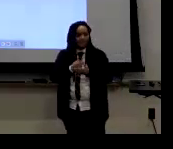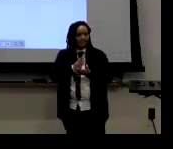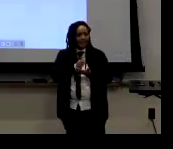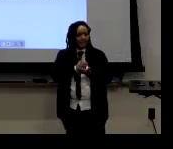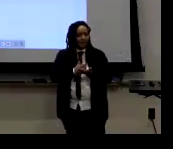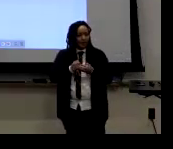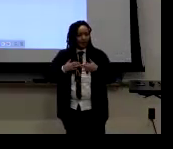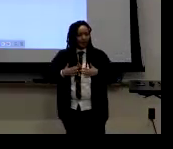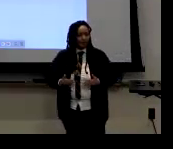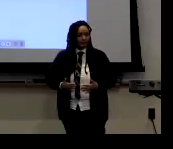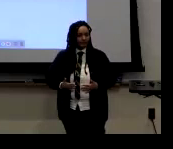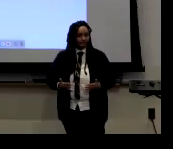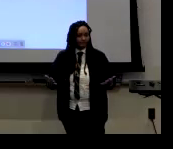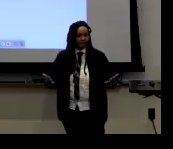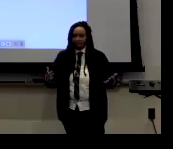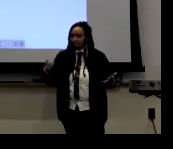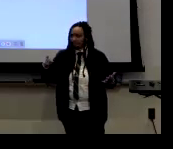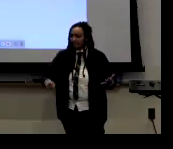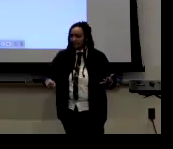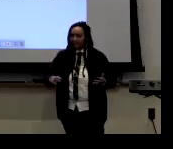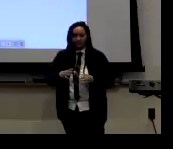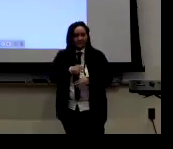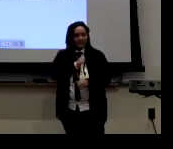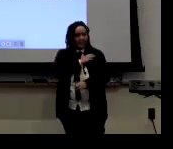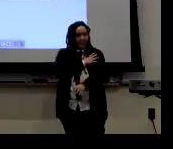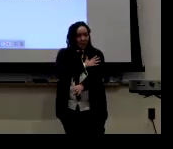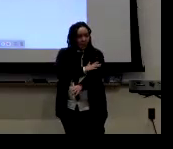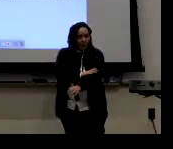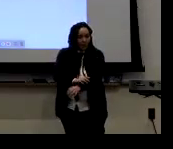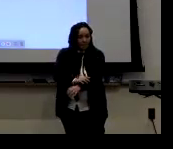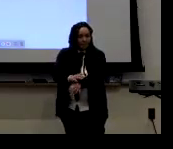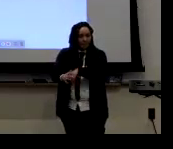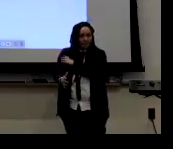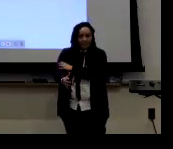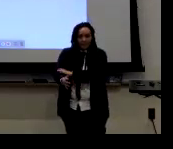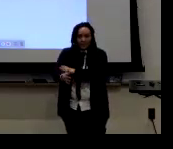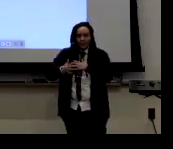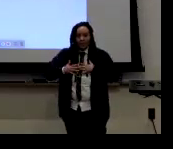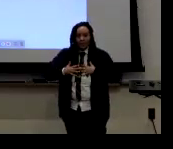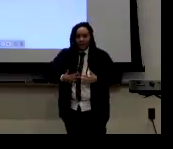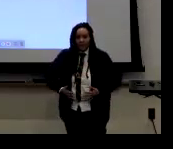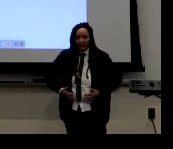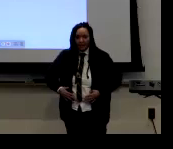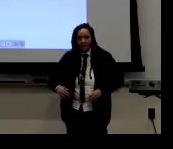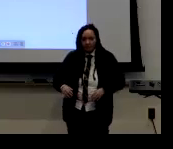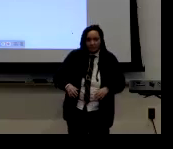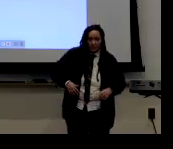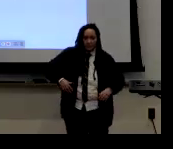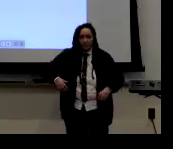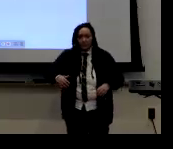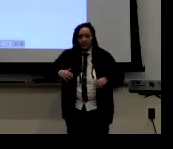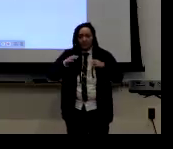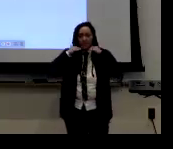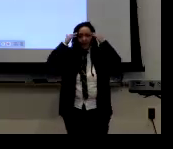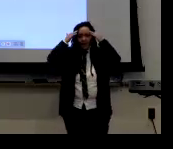is used, you use your body to sign. Your arms,